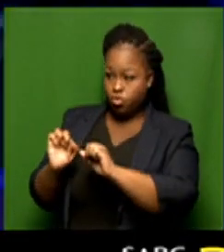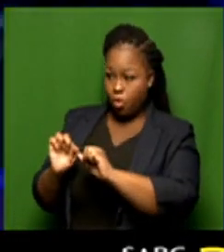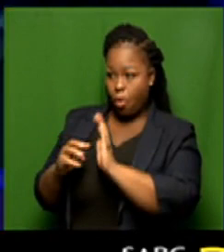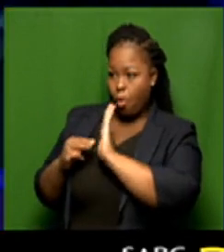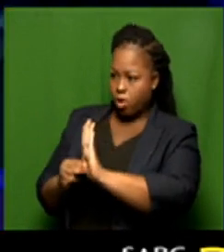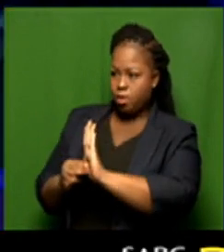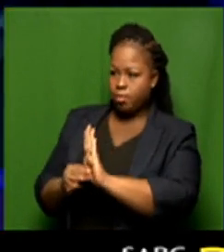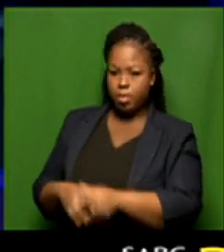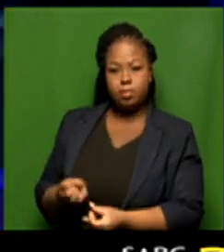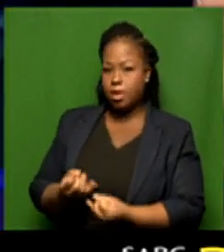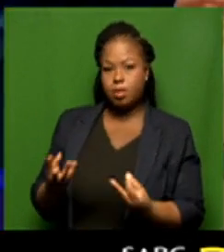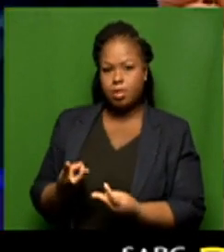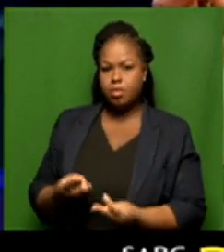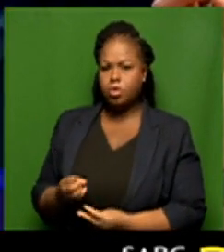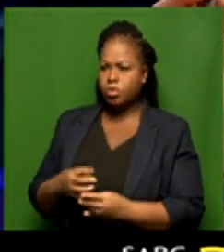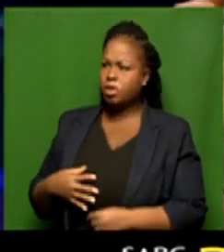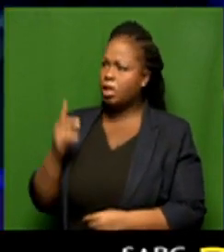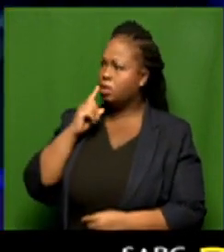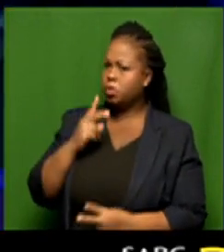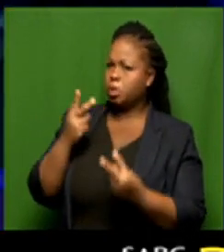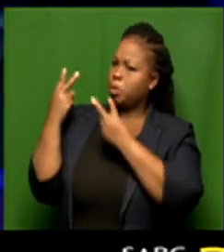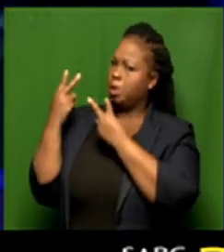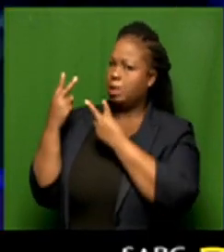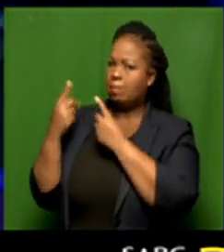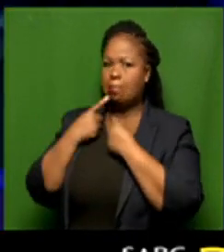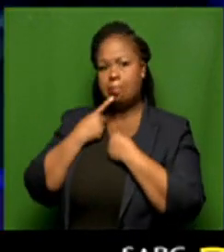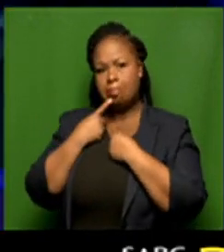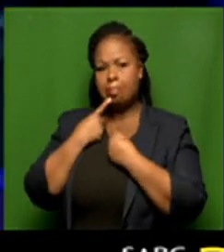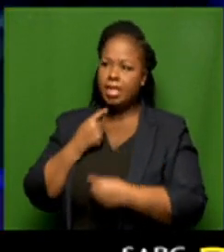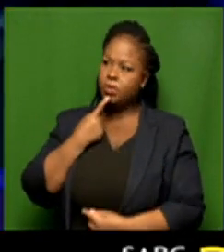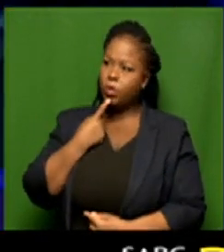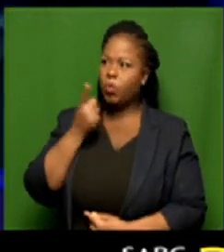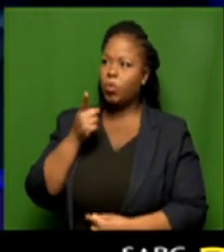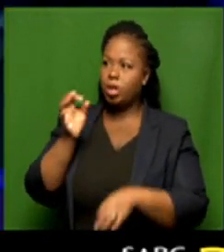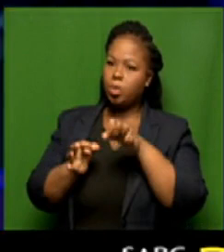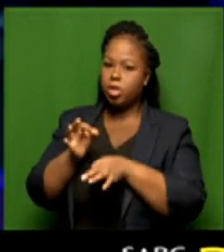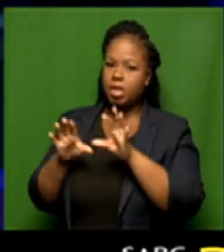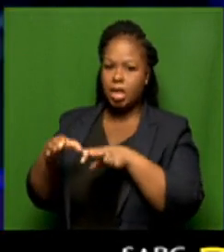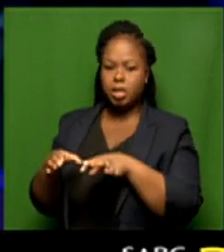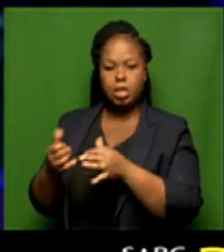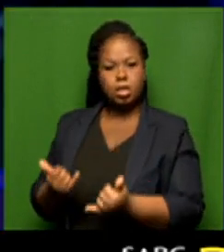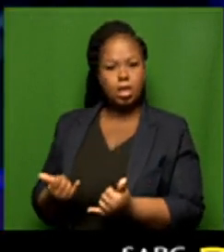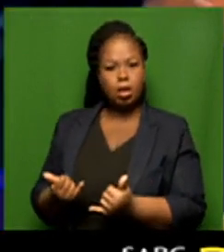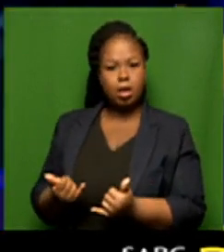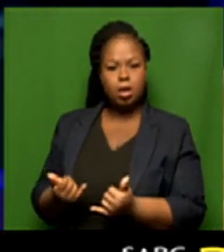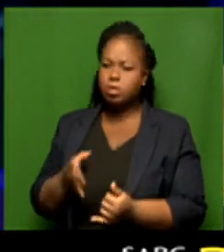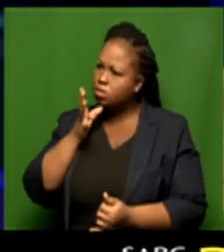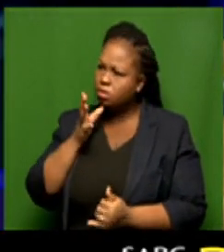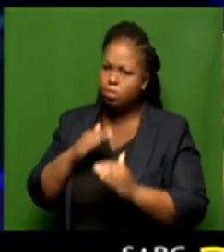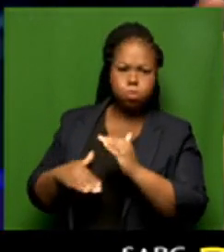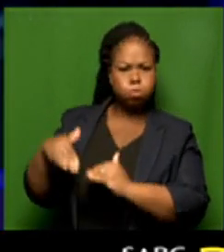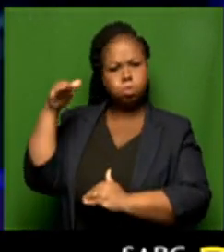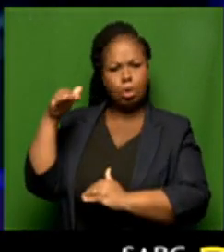person's model, because a lot of people start looking at these boards behind us and they start seeing, you know, one party suddenly getting major